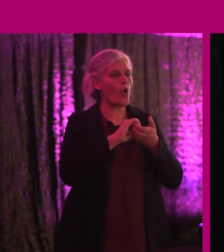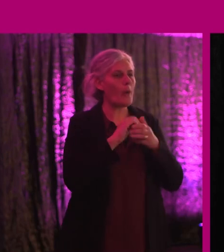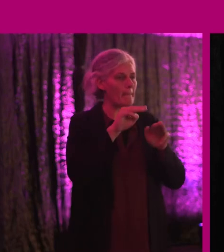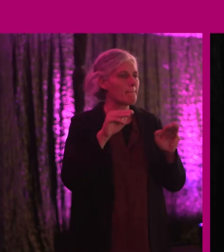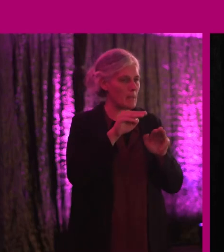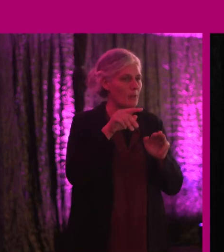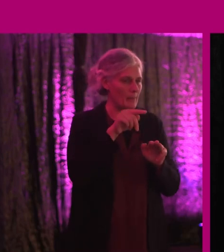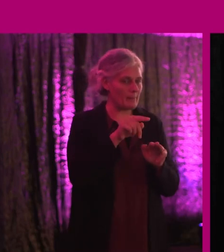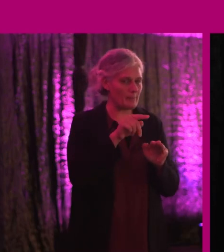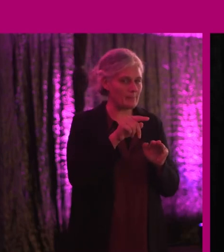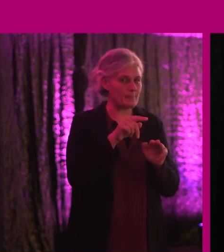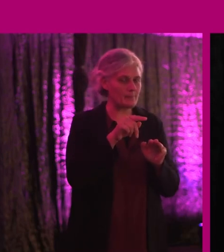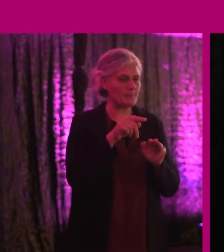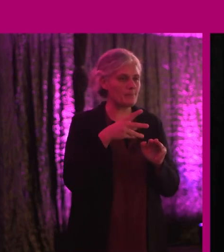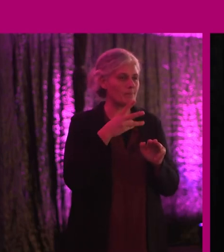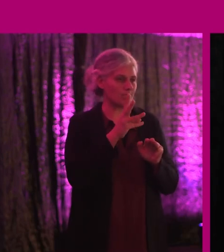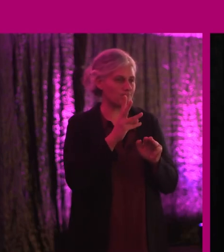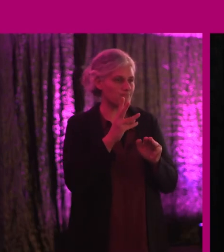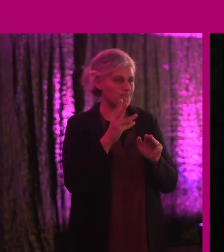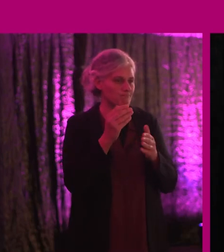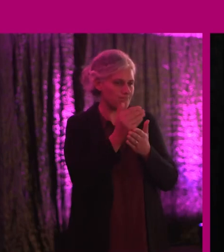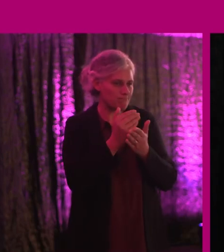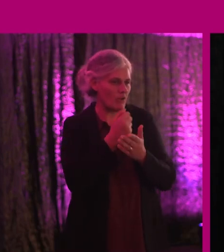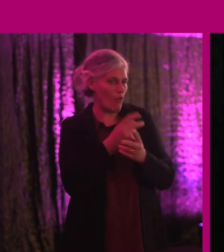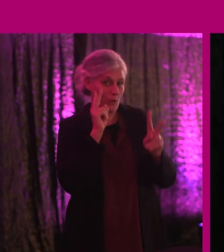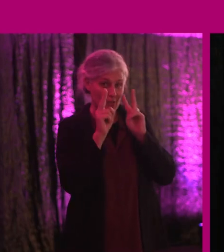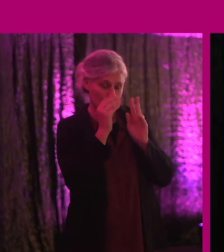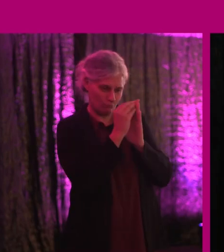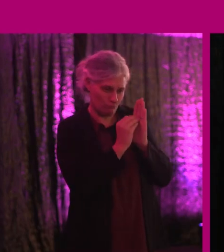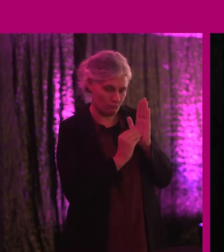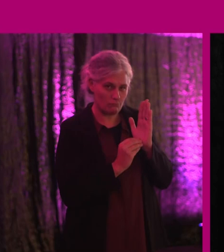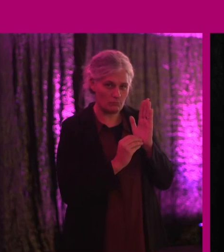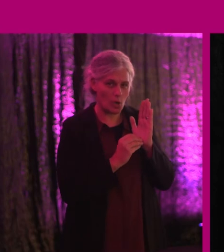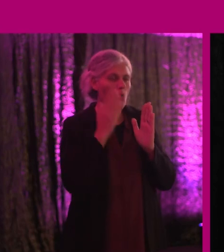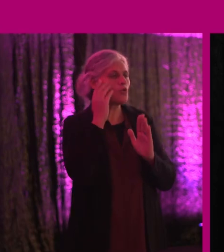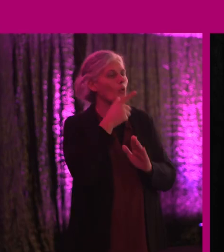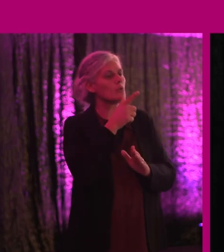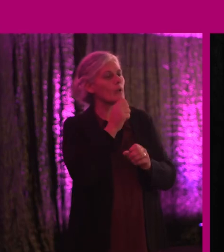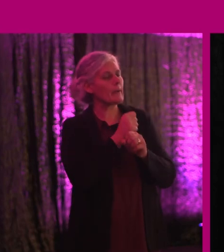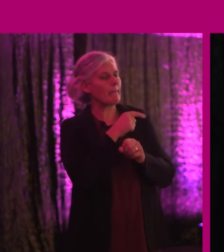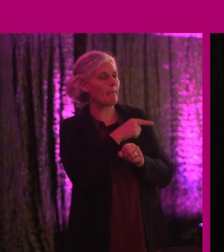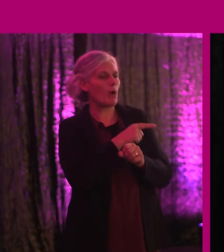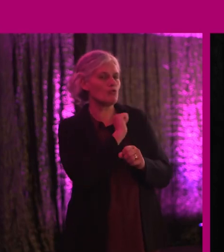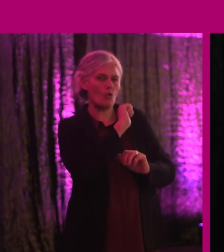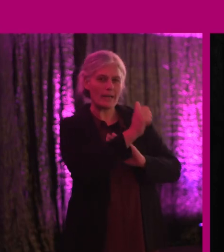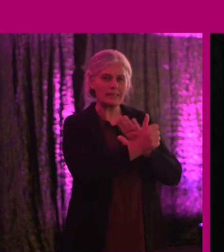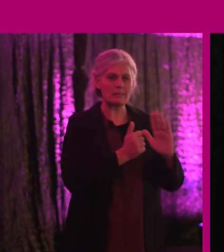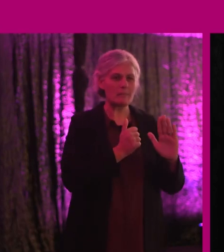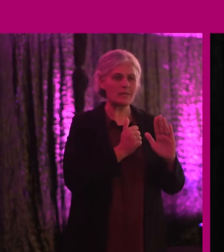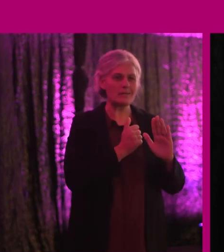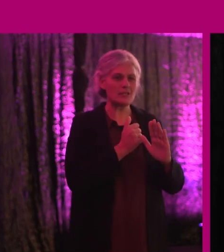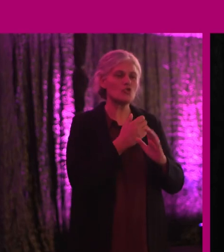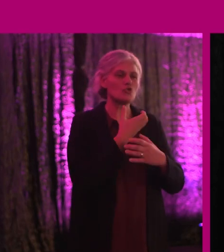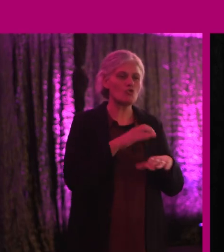people and we've compiled these for the interview. And we've heard you speak, Caroline, about your experience in your